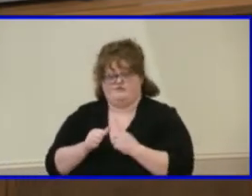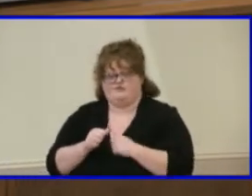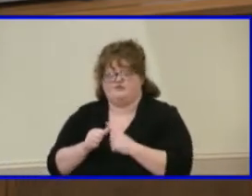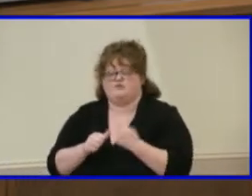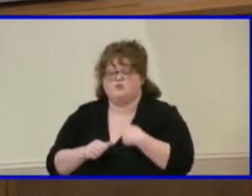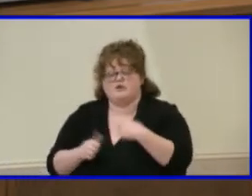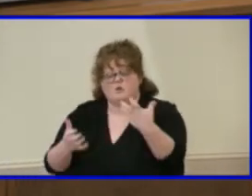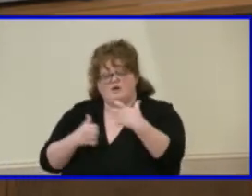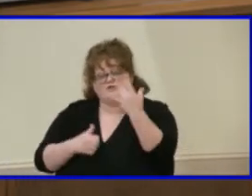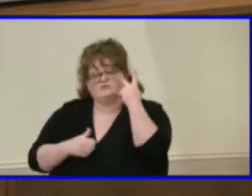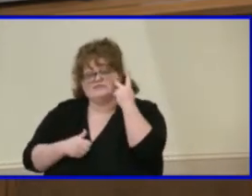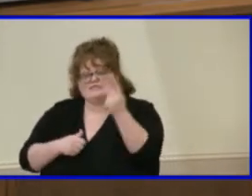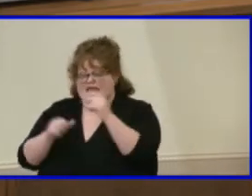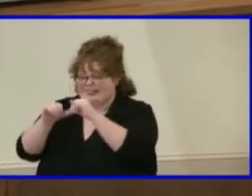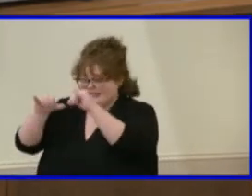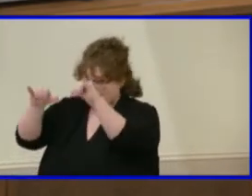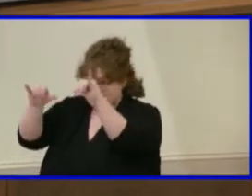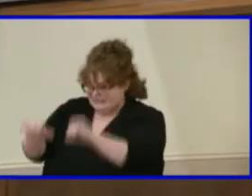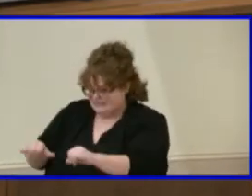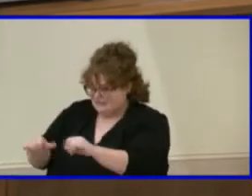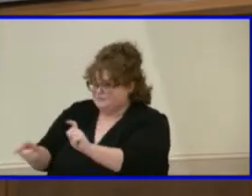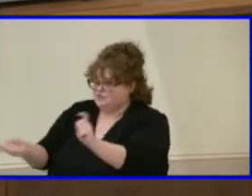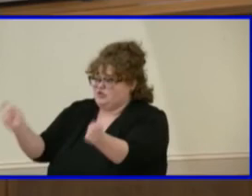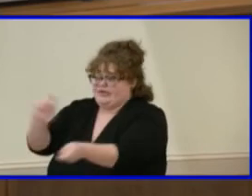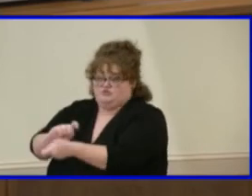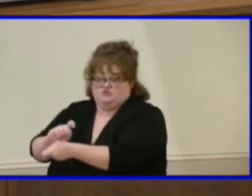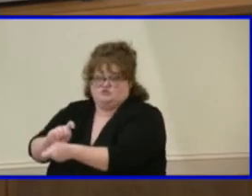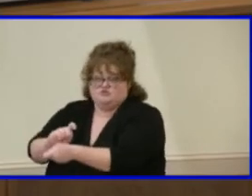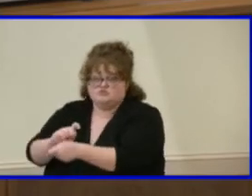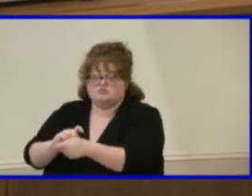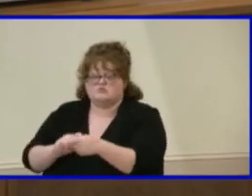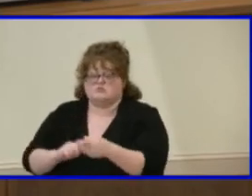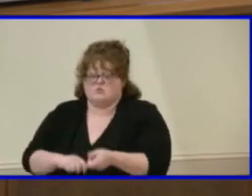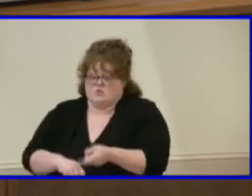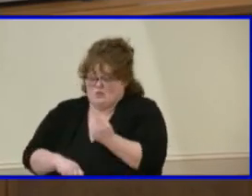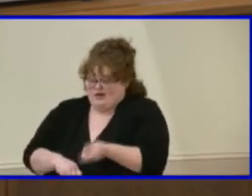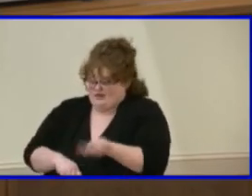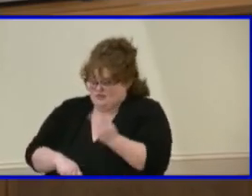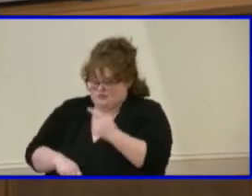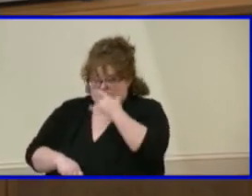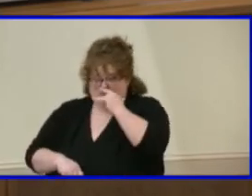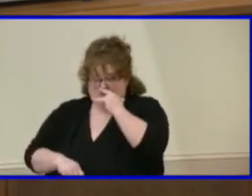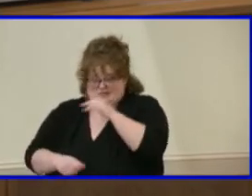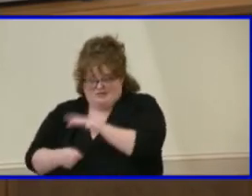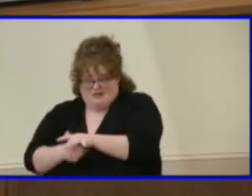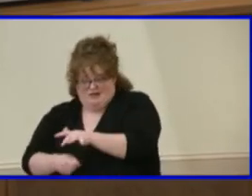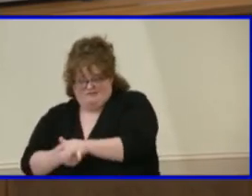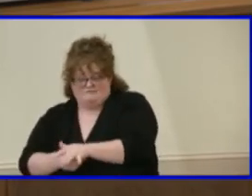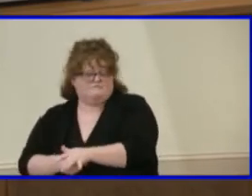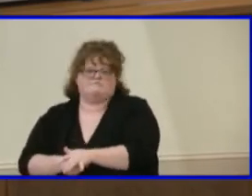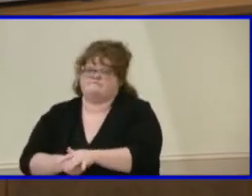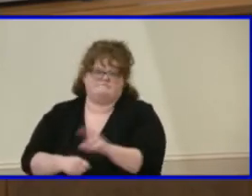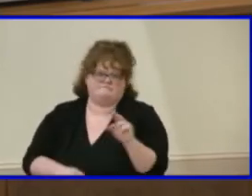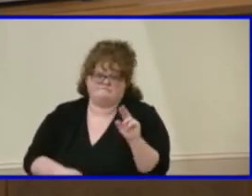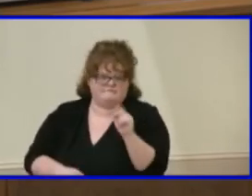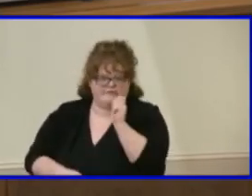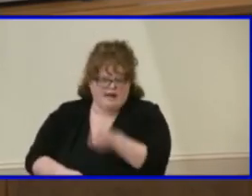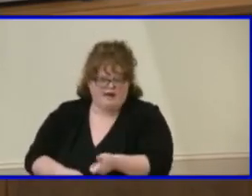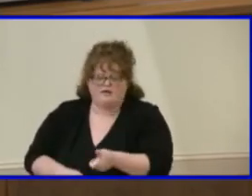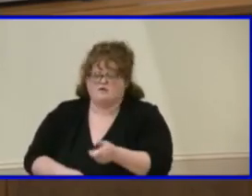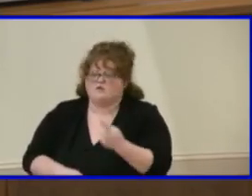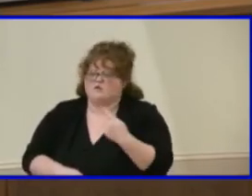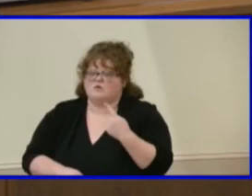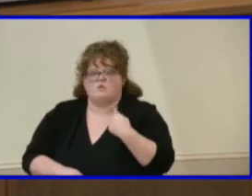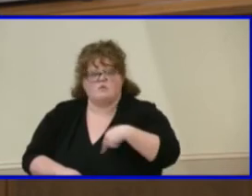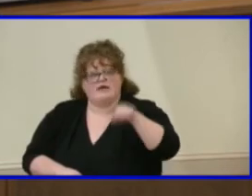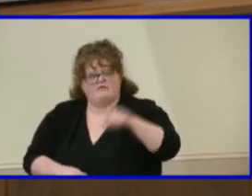systemic change. And like to your point, you know, one or two kids is not going to cut the mustard. We know we've got to do things at an earlier level,